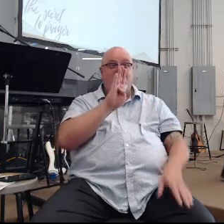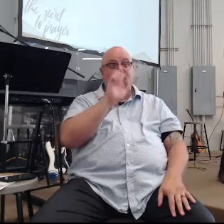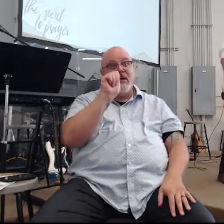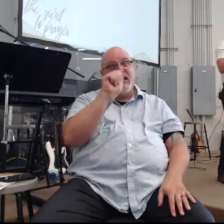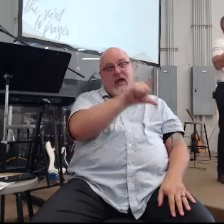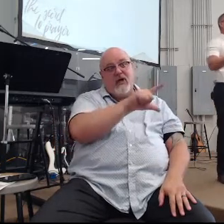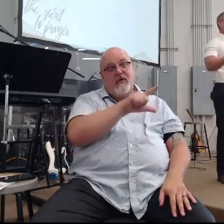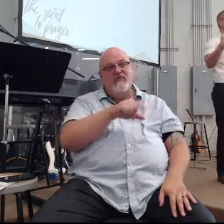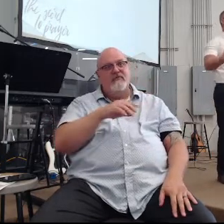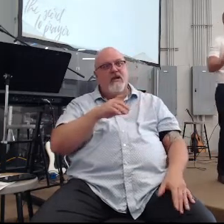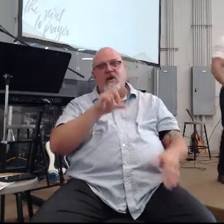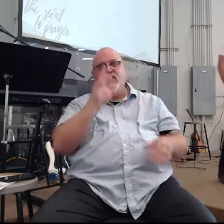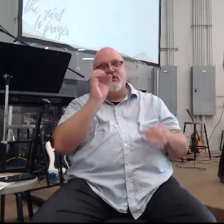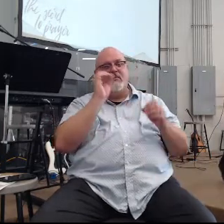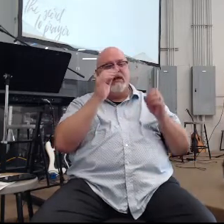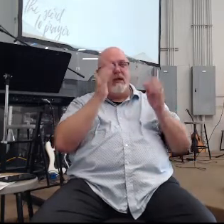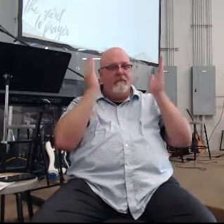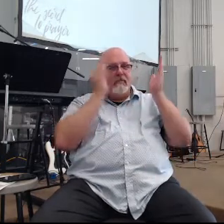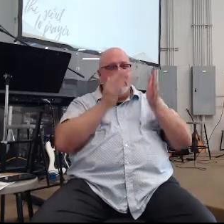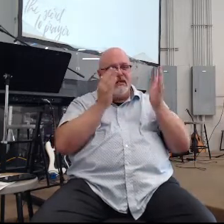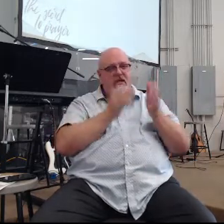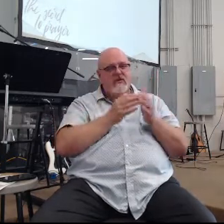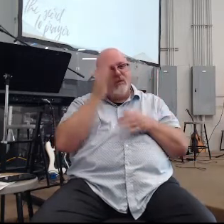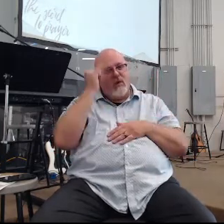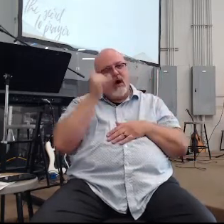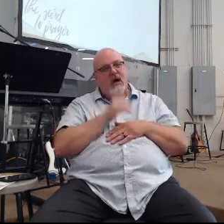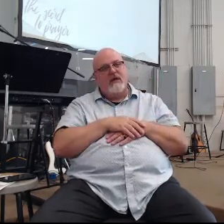attention why didn't anyone pay attention